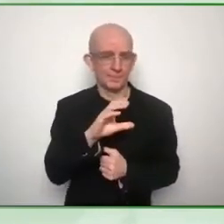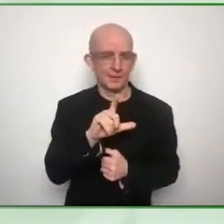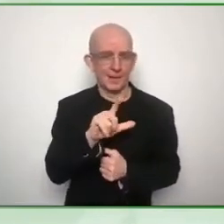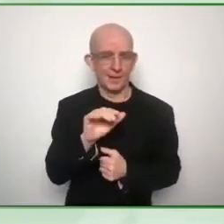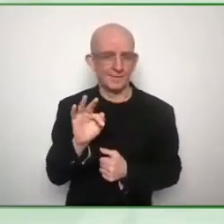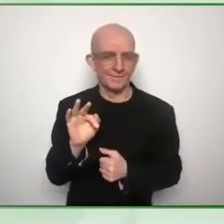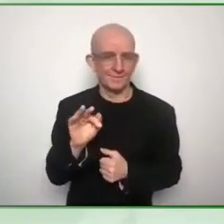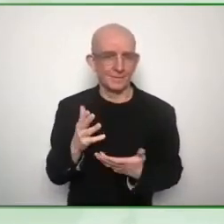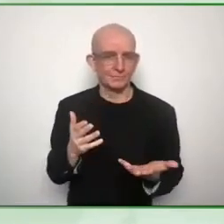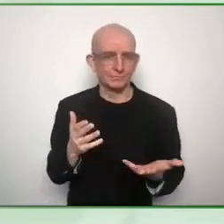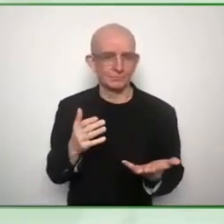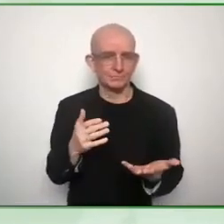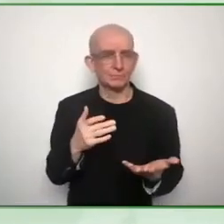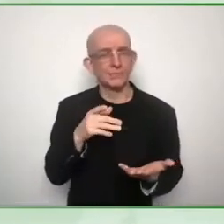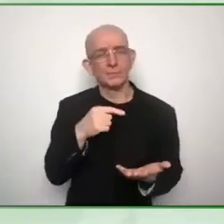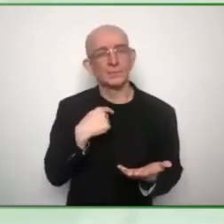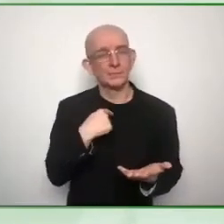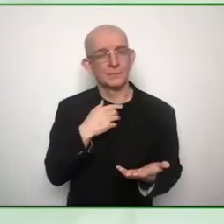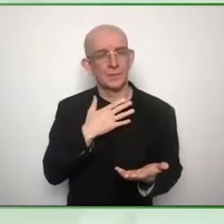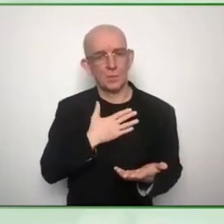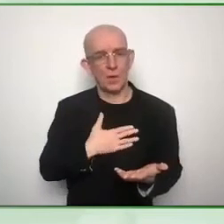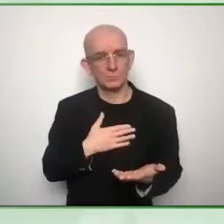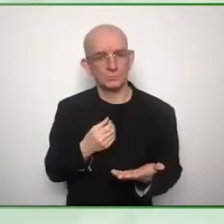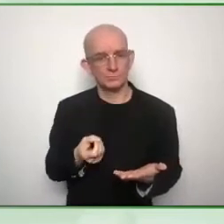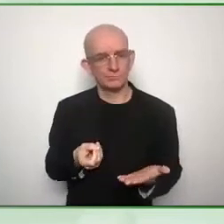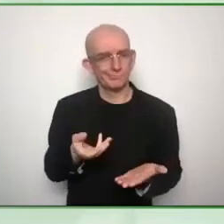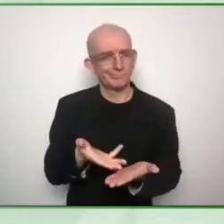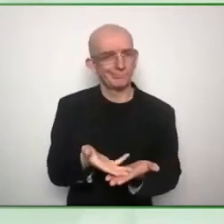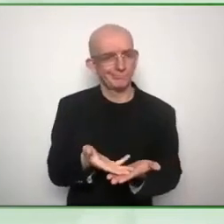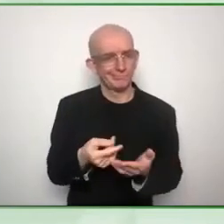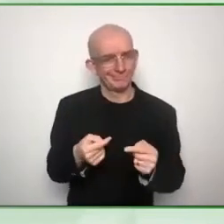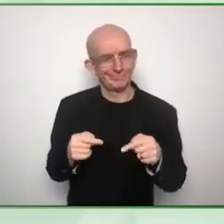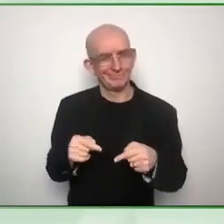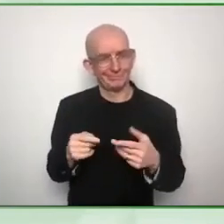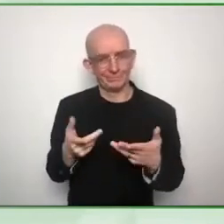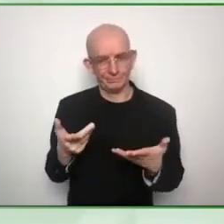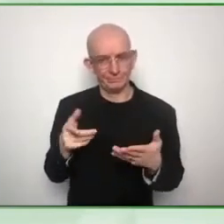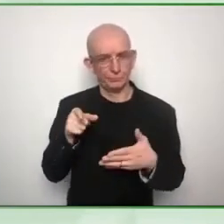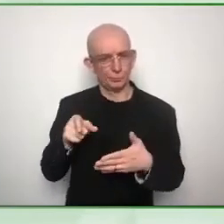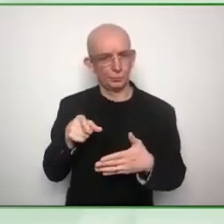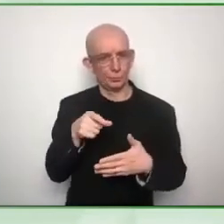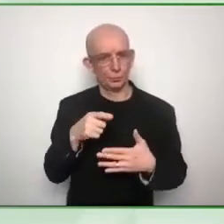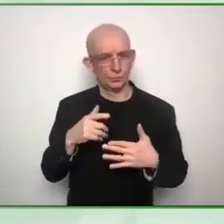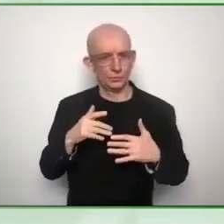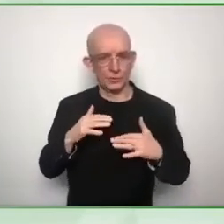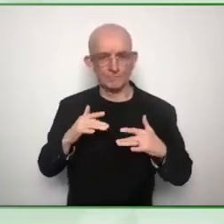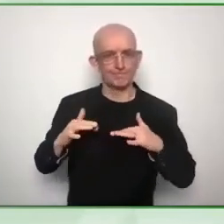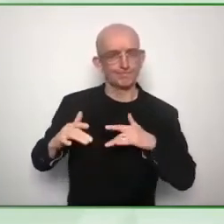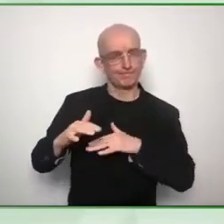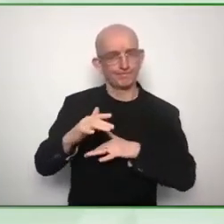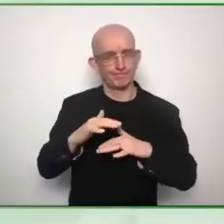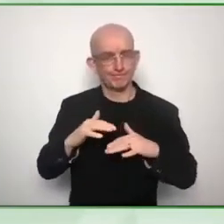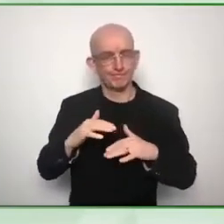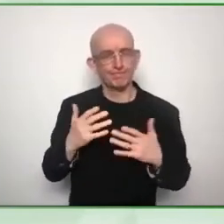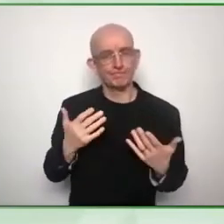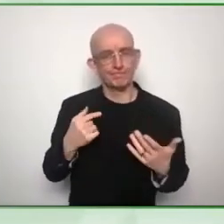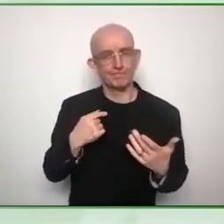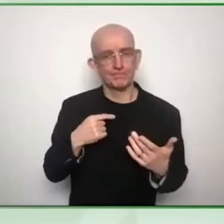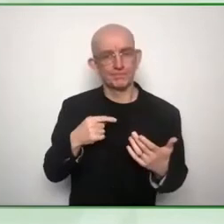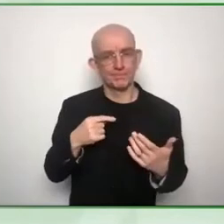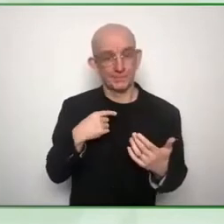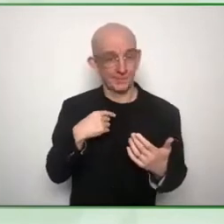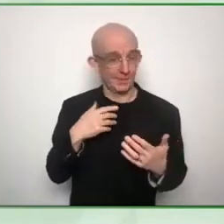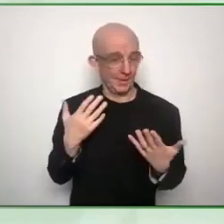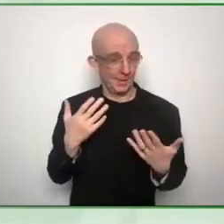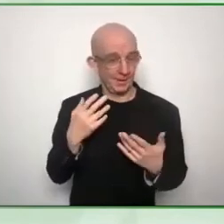building something like this that um if you if you didn't have uh them evangelizing basically your